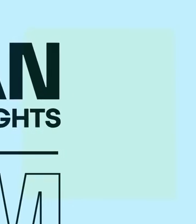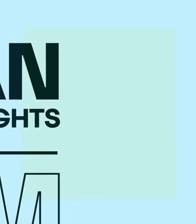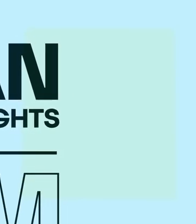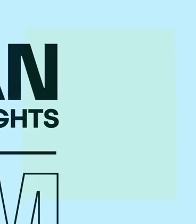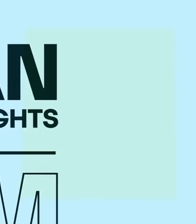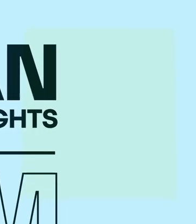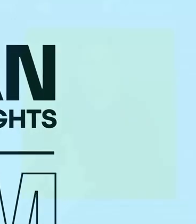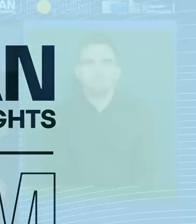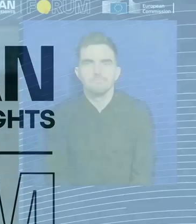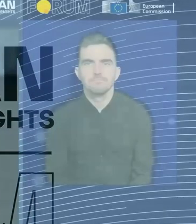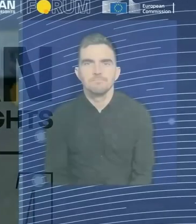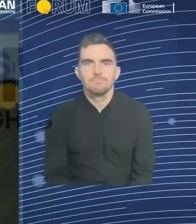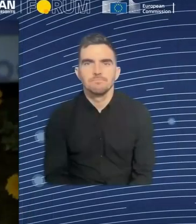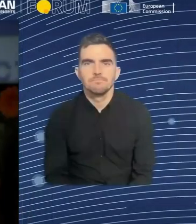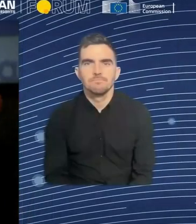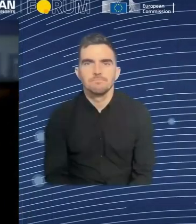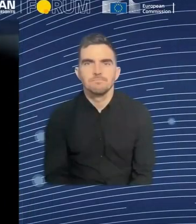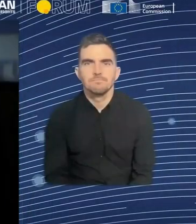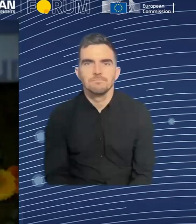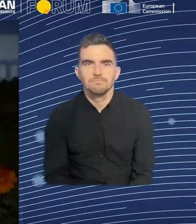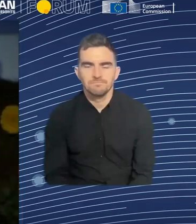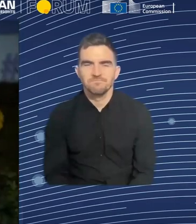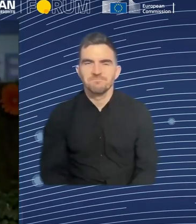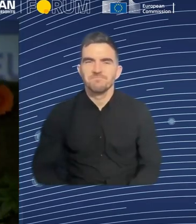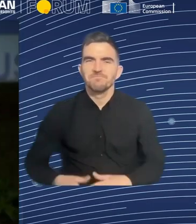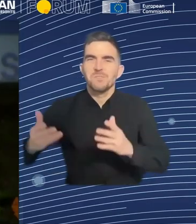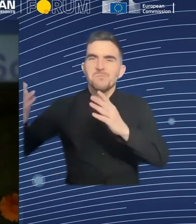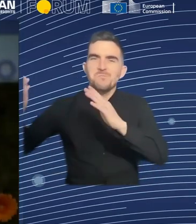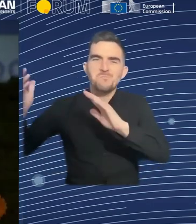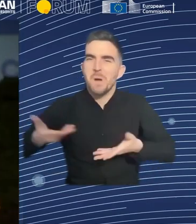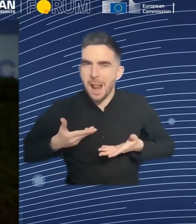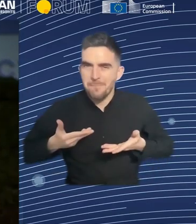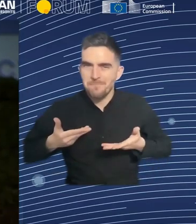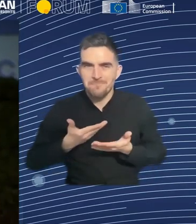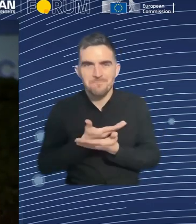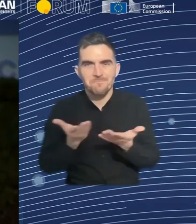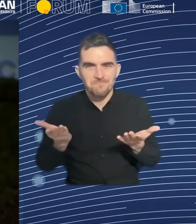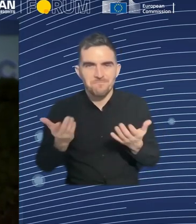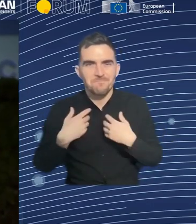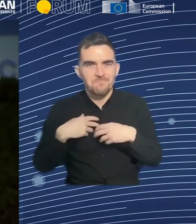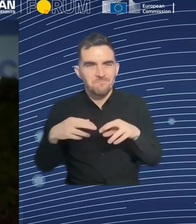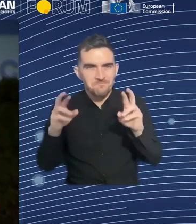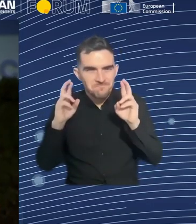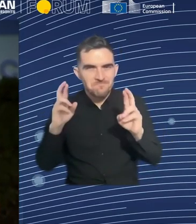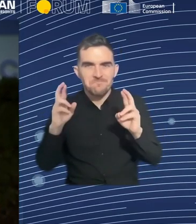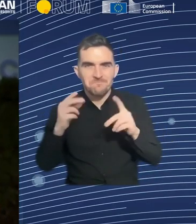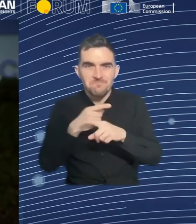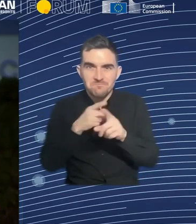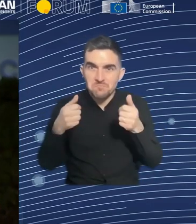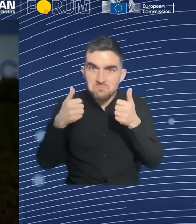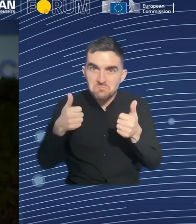And welcome back everybody. I hope you had a great break. Please take your seats. We're about to begin our afternoon program as we